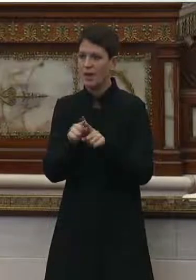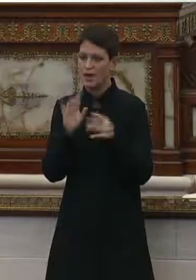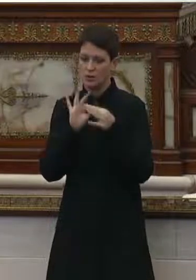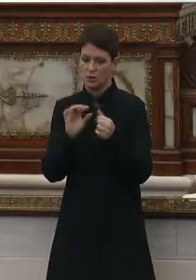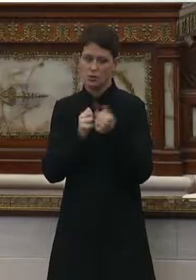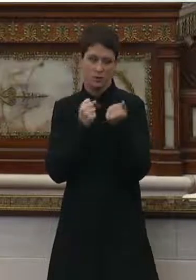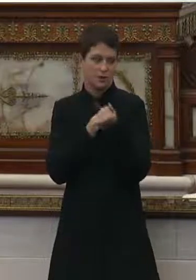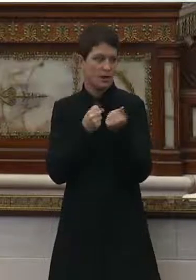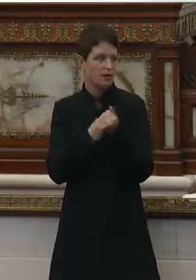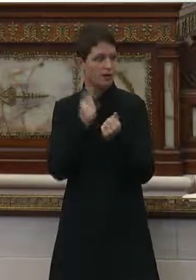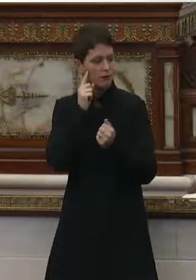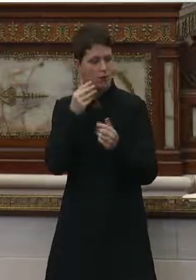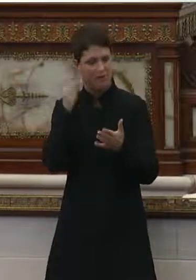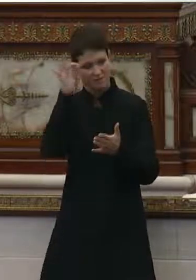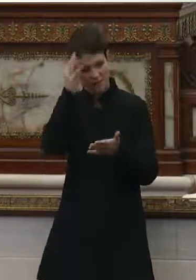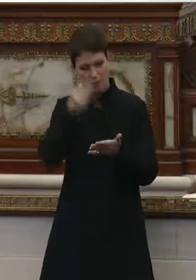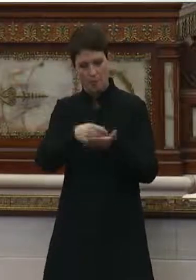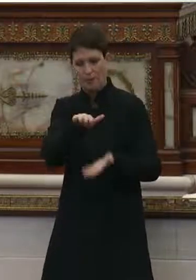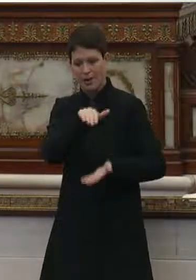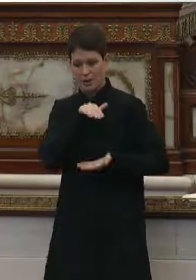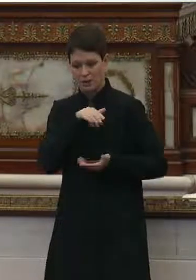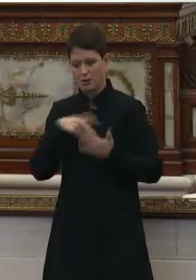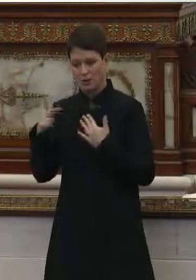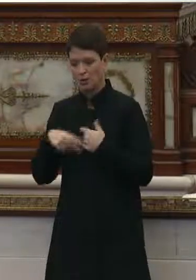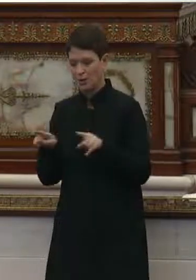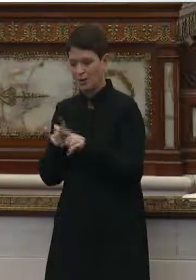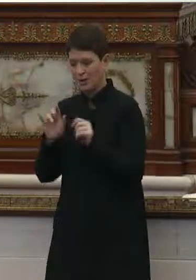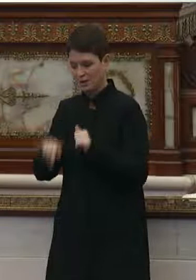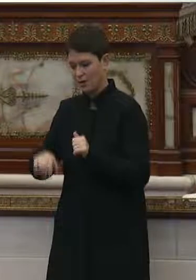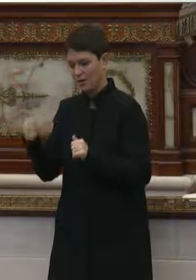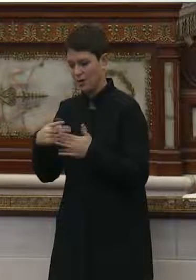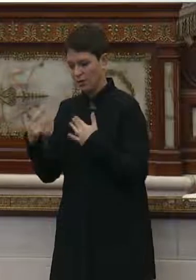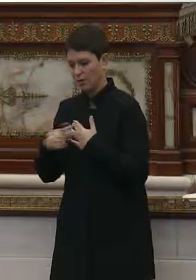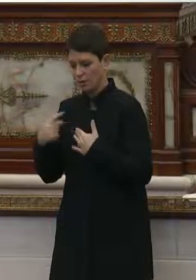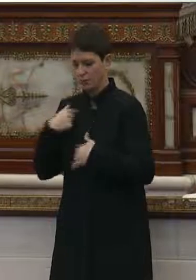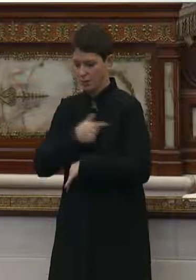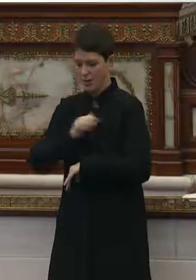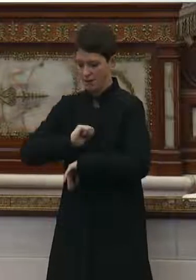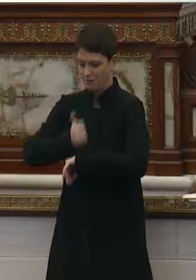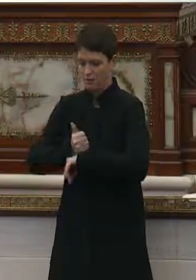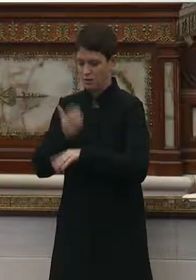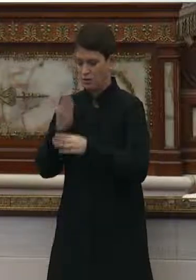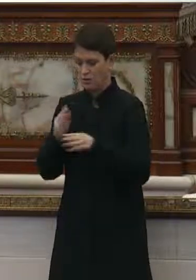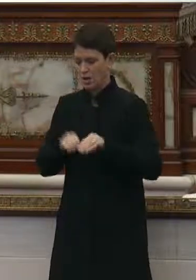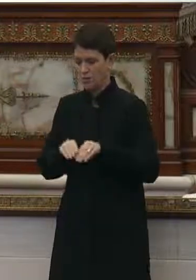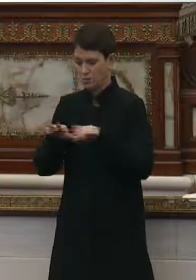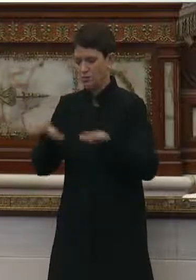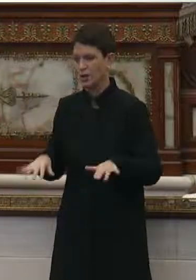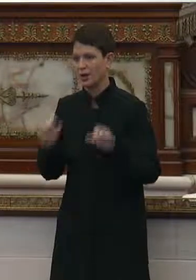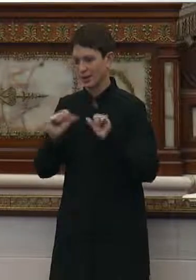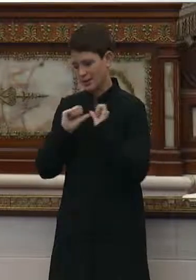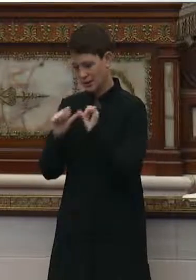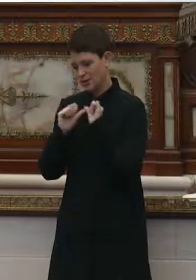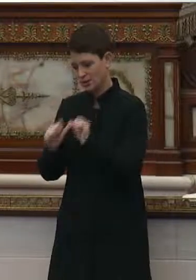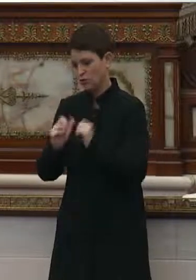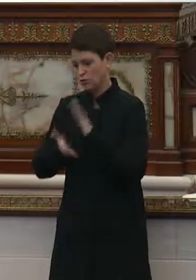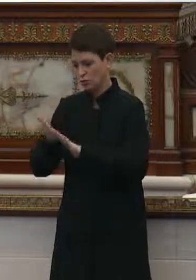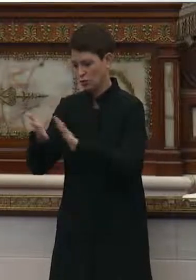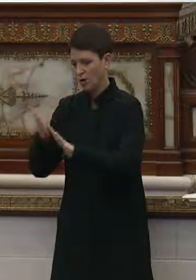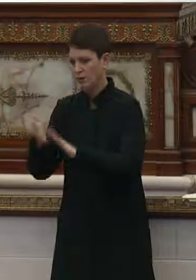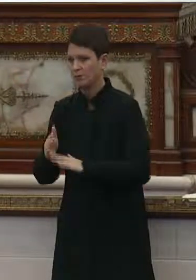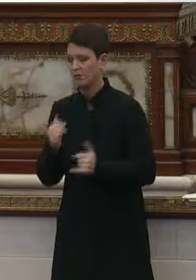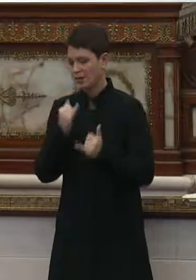advocating for that federal support. So programs like that and other programs that we have in place to stop the spread can continue to exist.